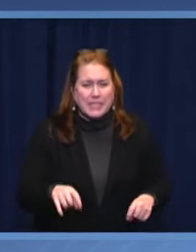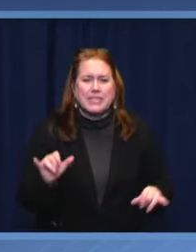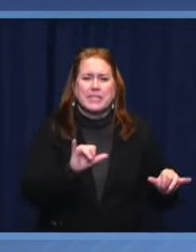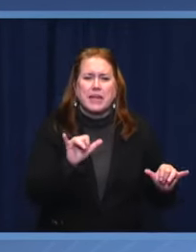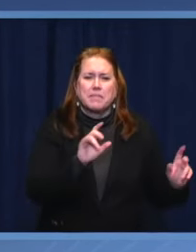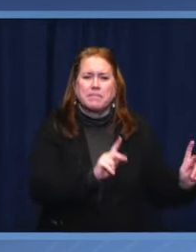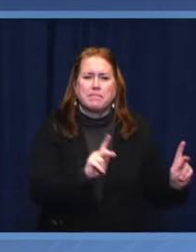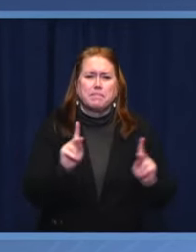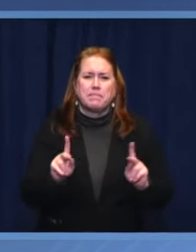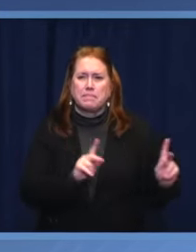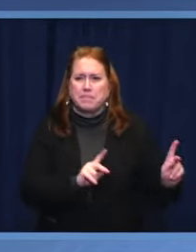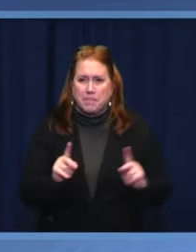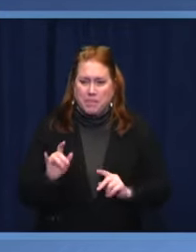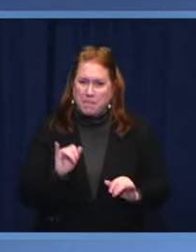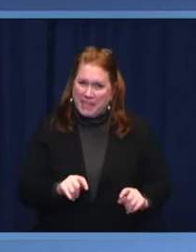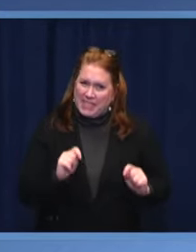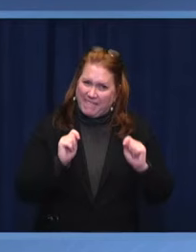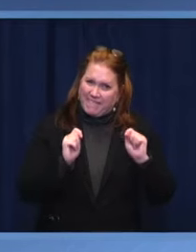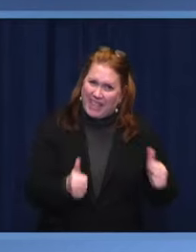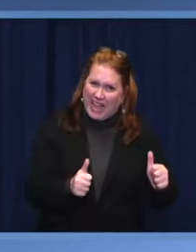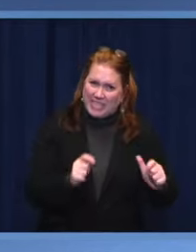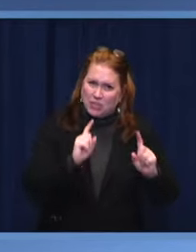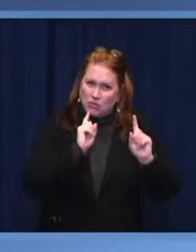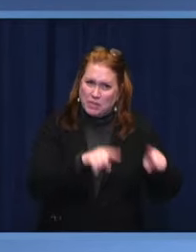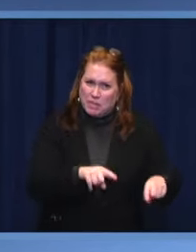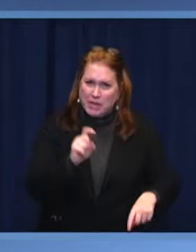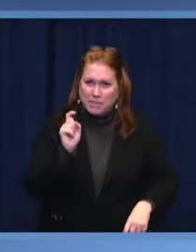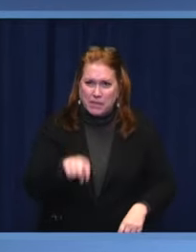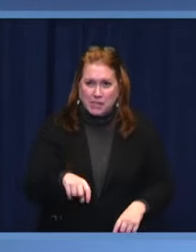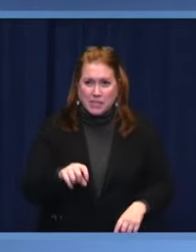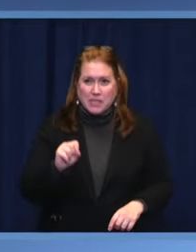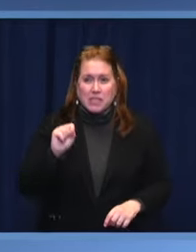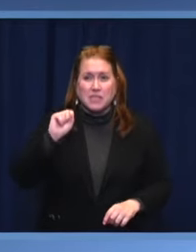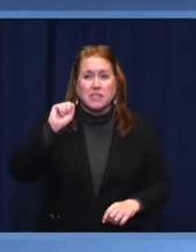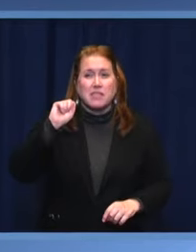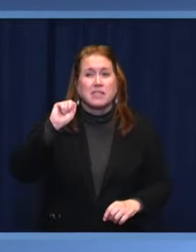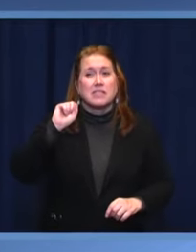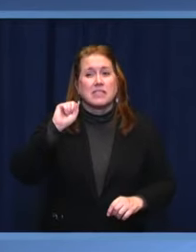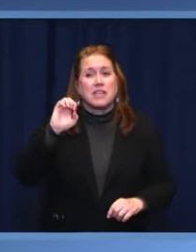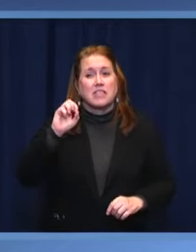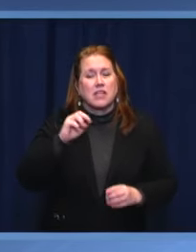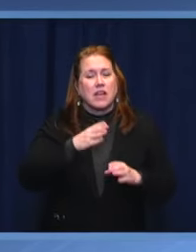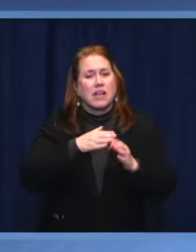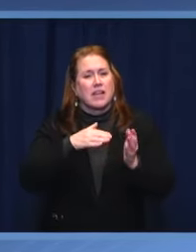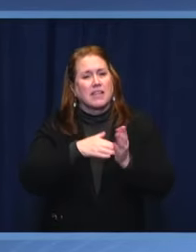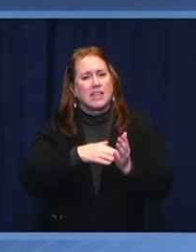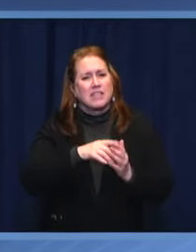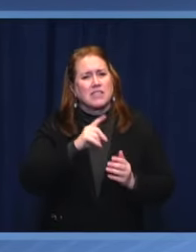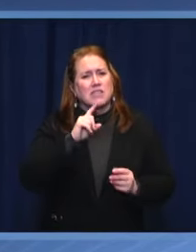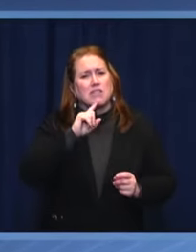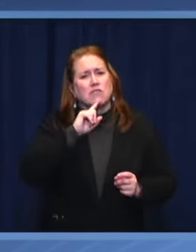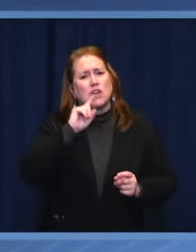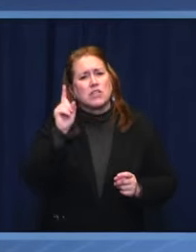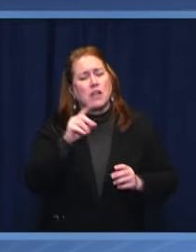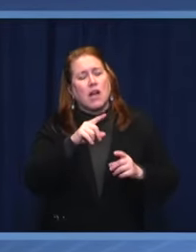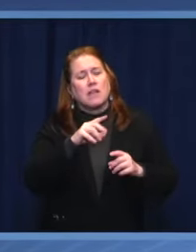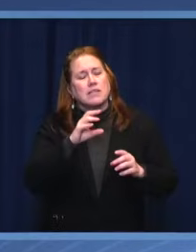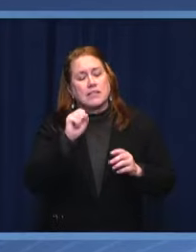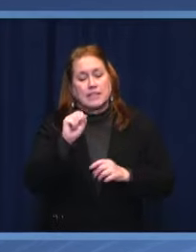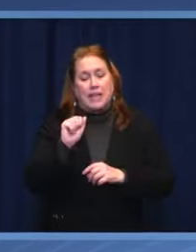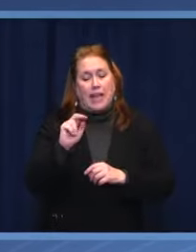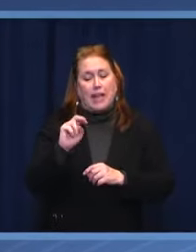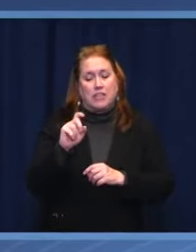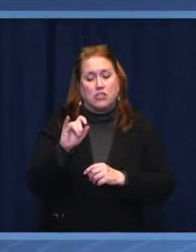but for some reason sanctions against Russia are much slower than Russia's aggression. Global